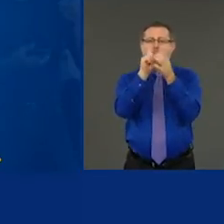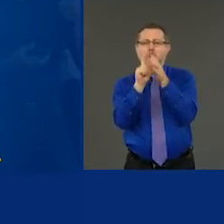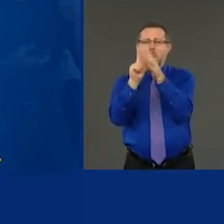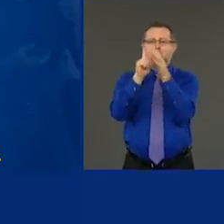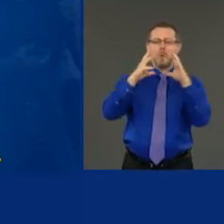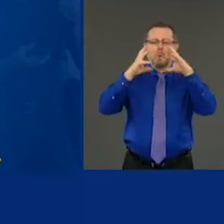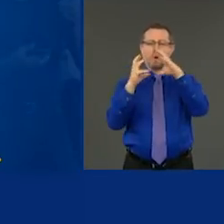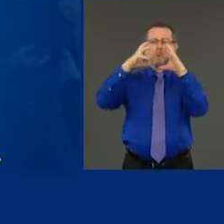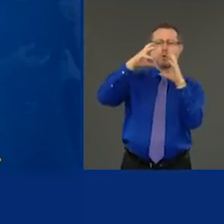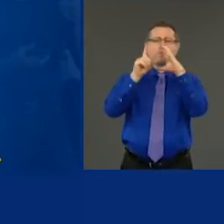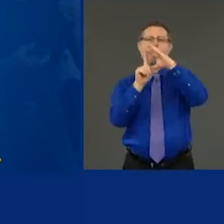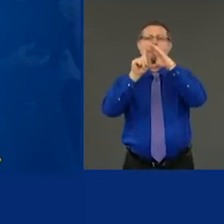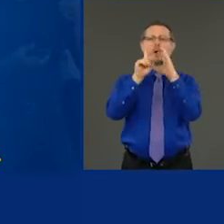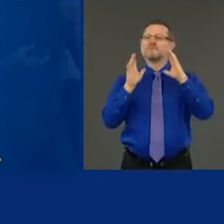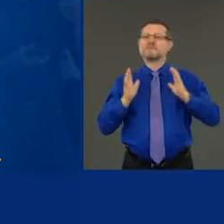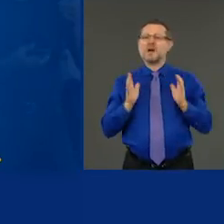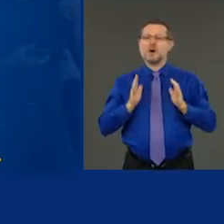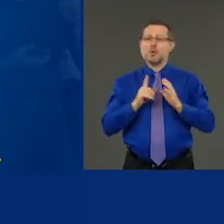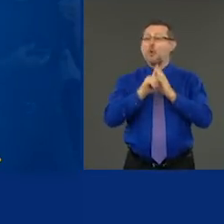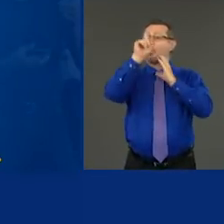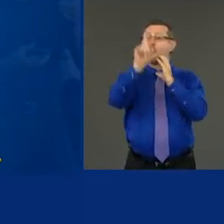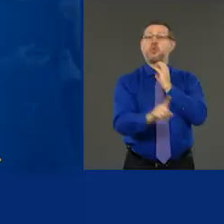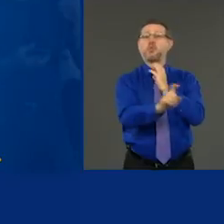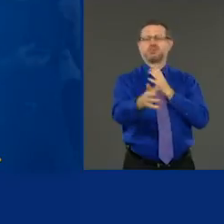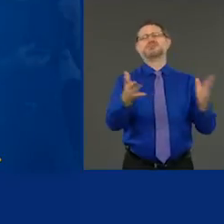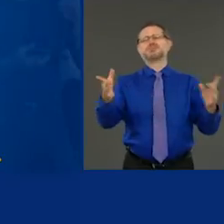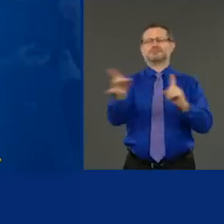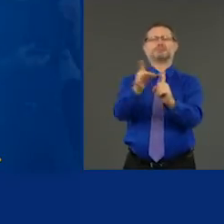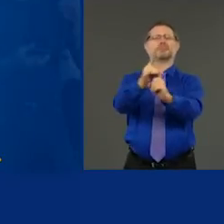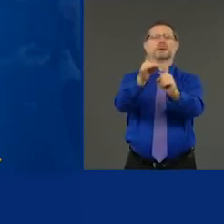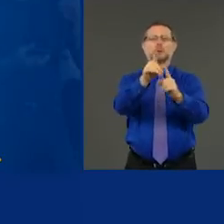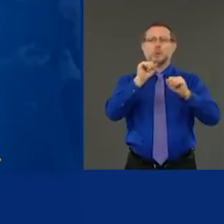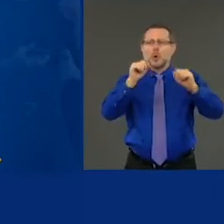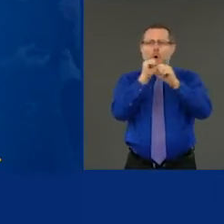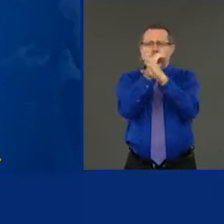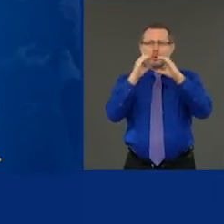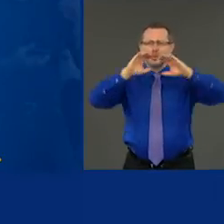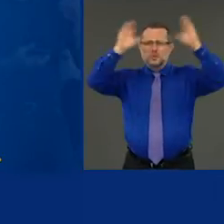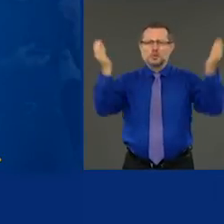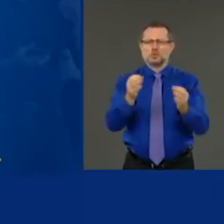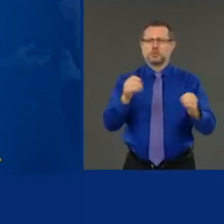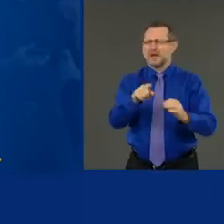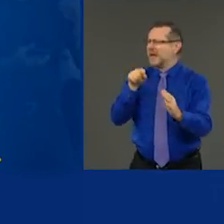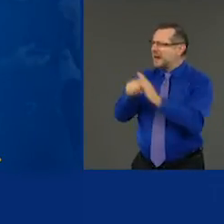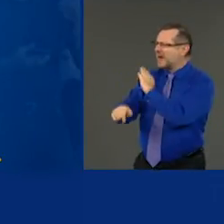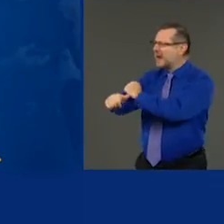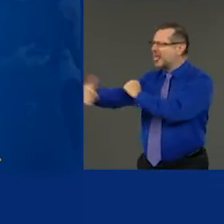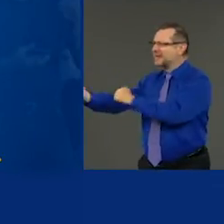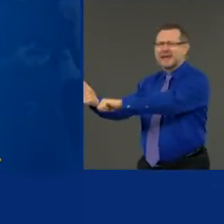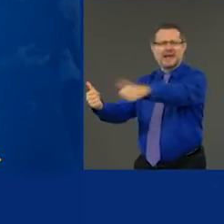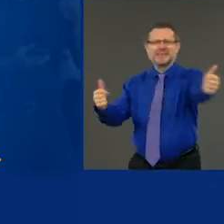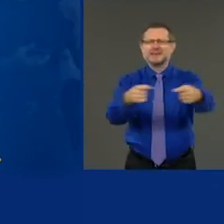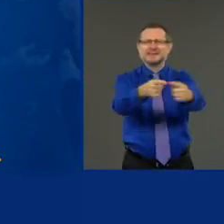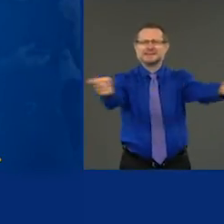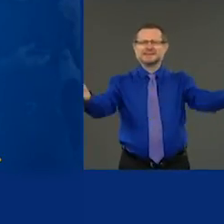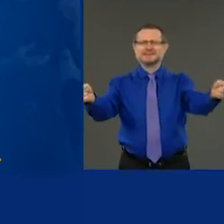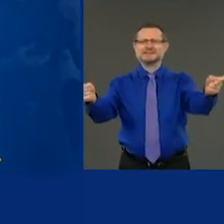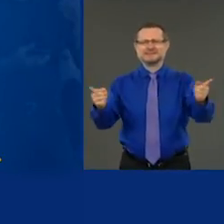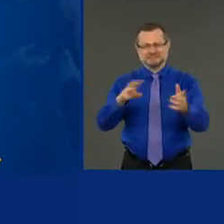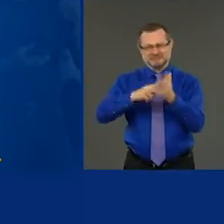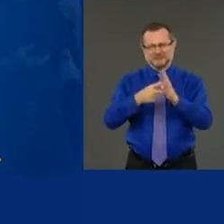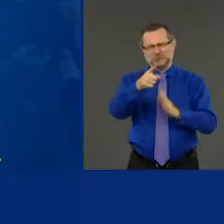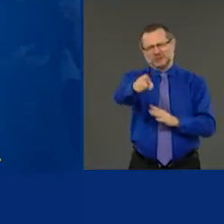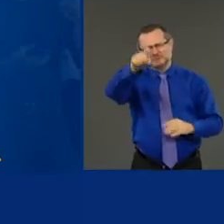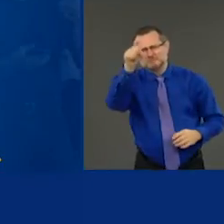else who will transfer it to someone else. And you could kill someone. So from an aspect of any social responsibility